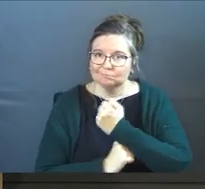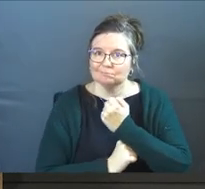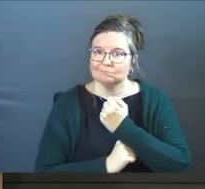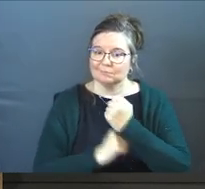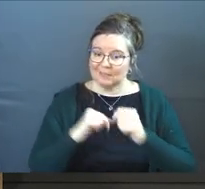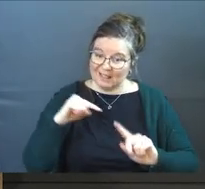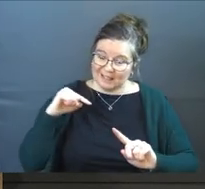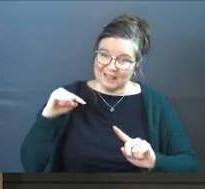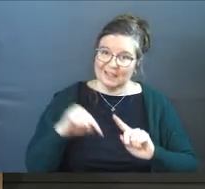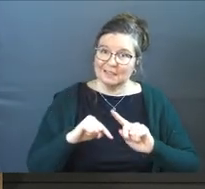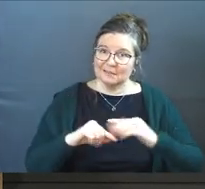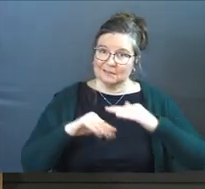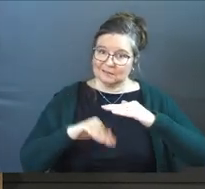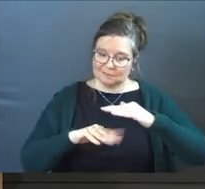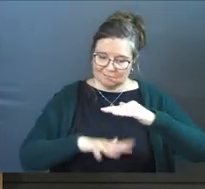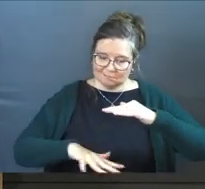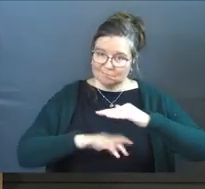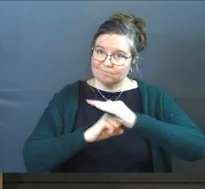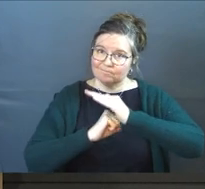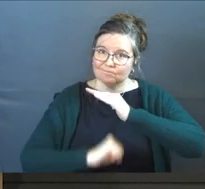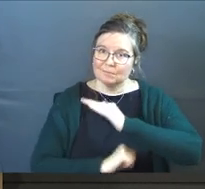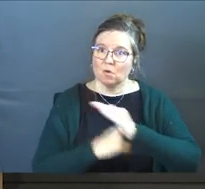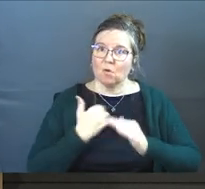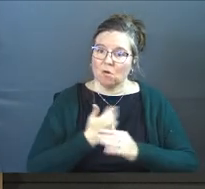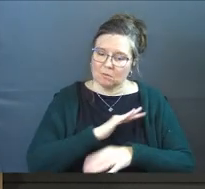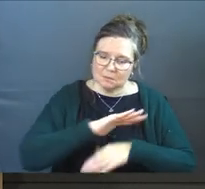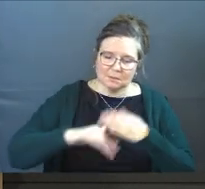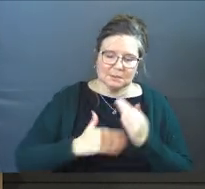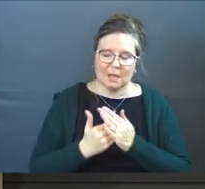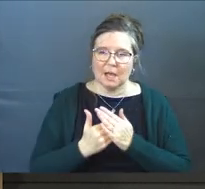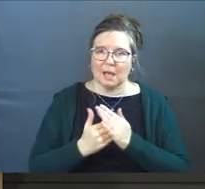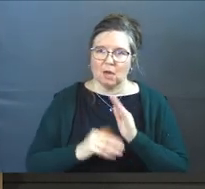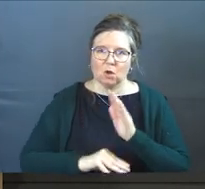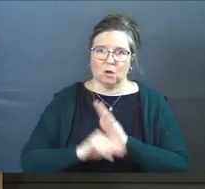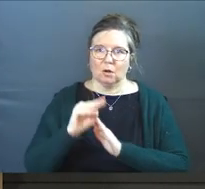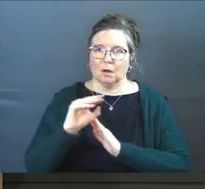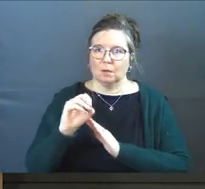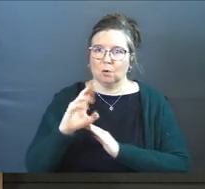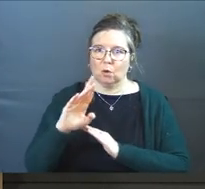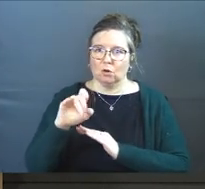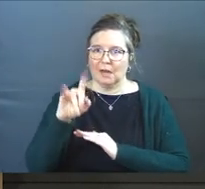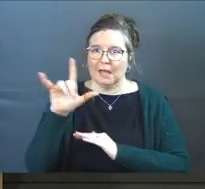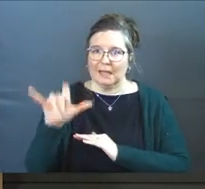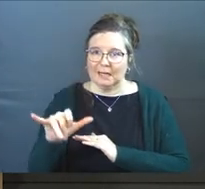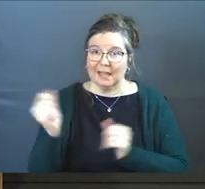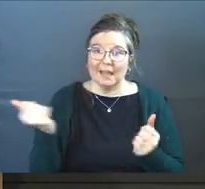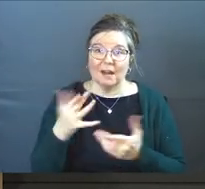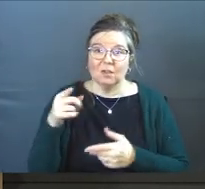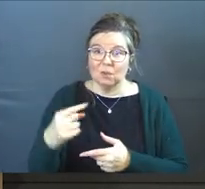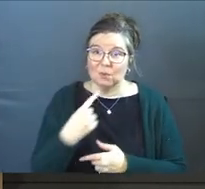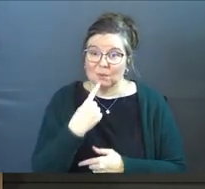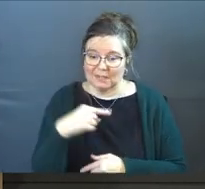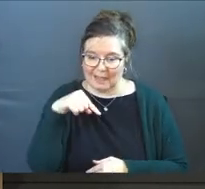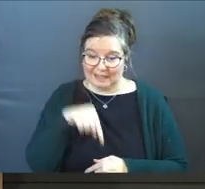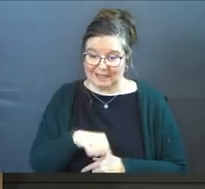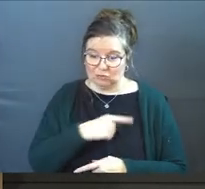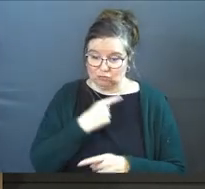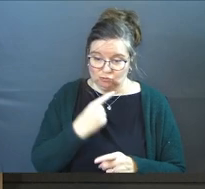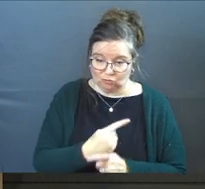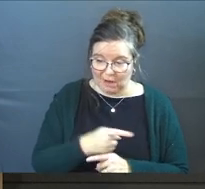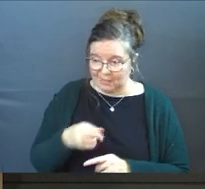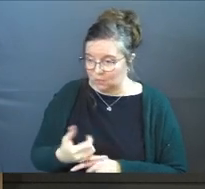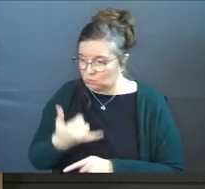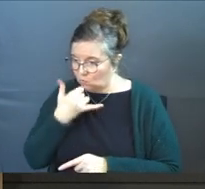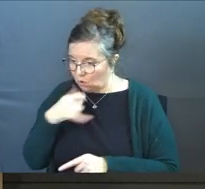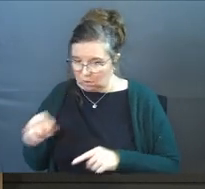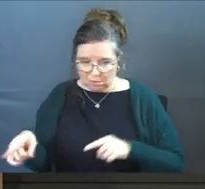This is what's underneath our entire morality. Anything that you would say, this is right and